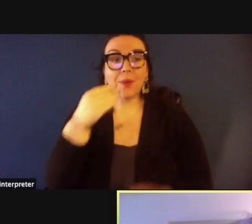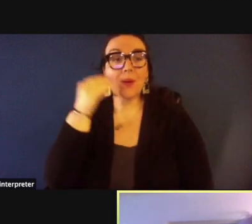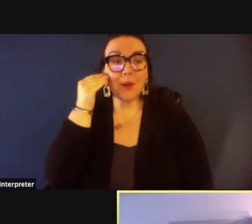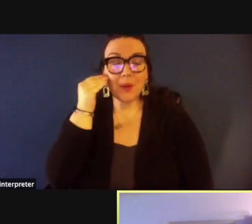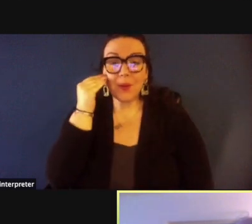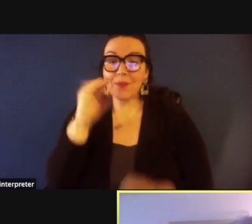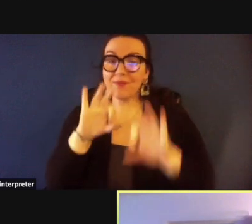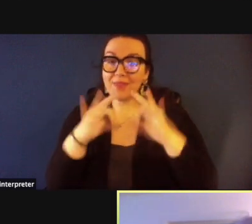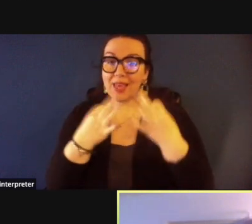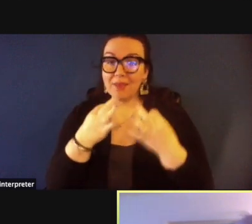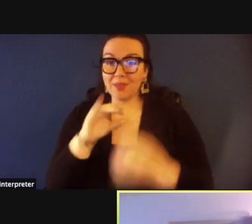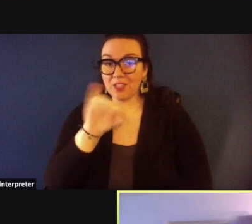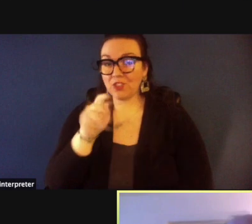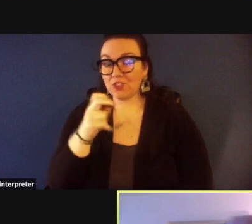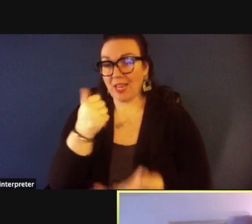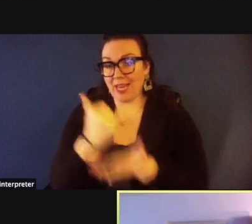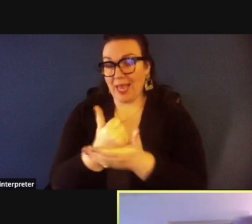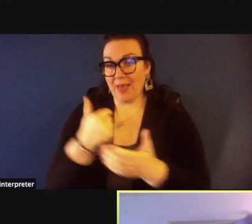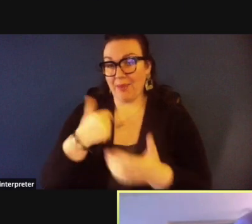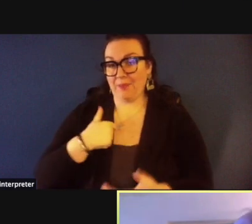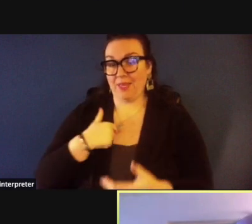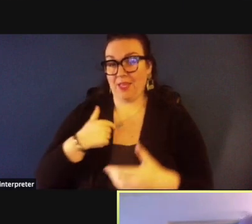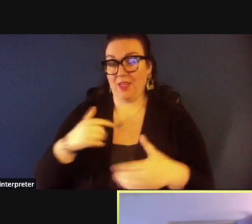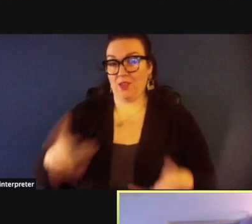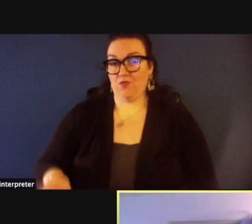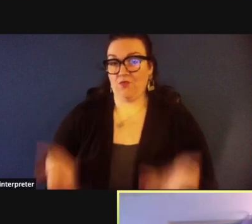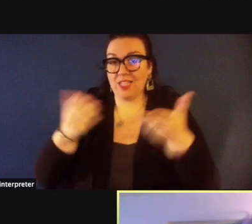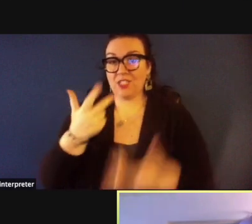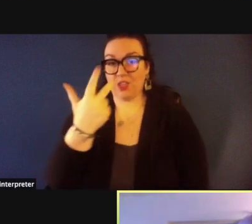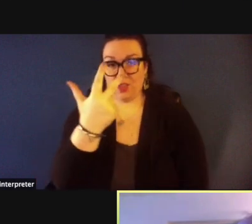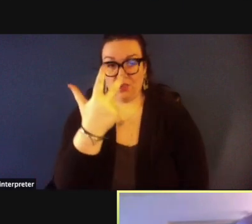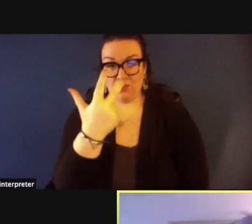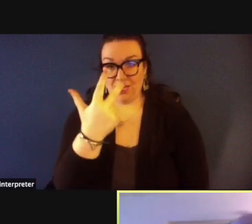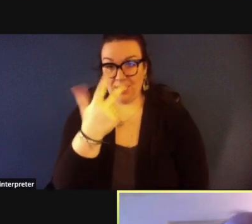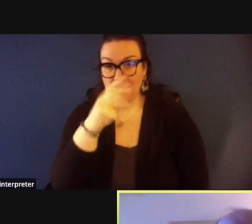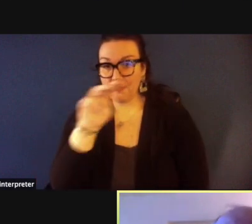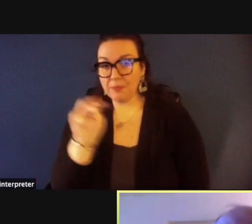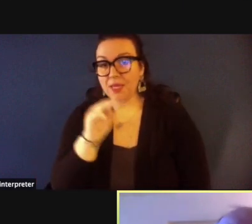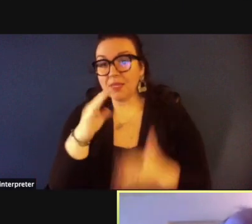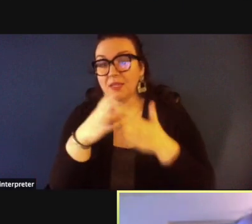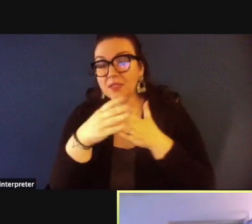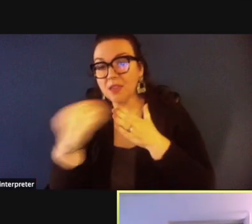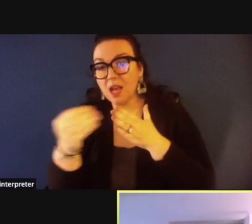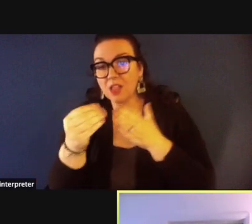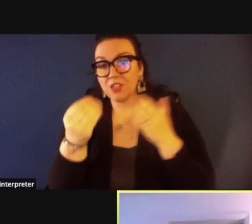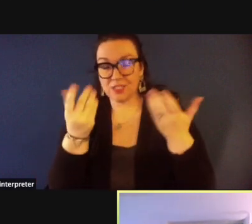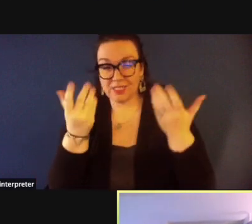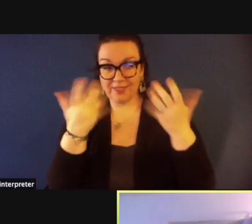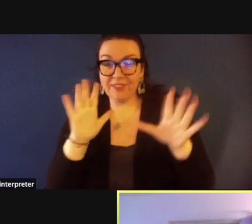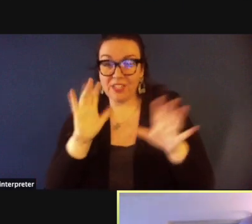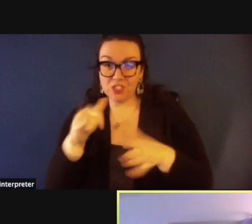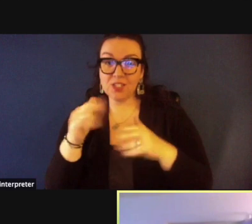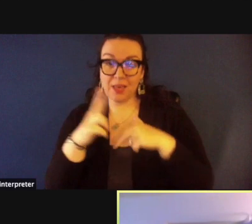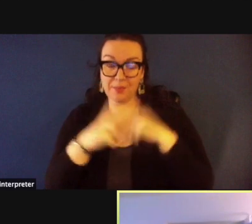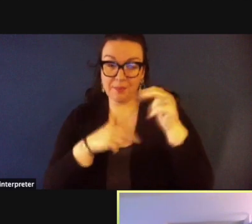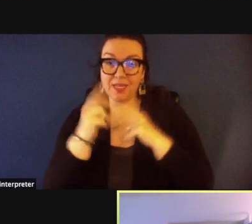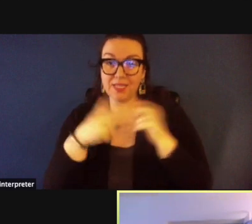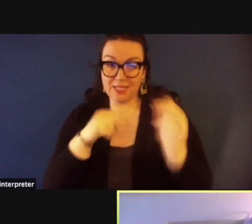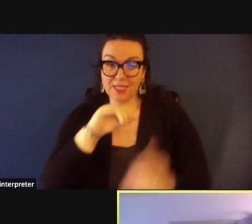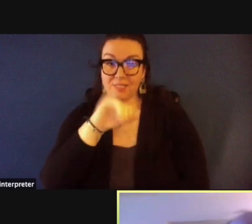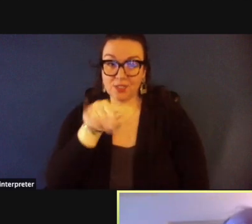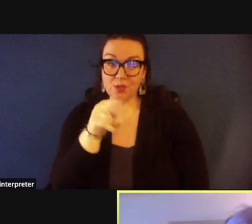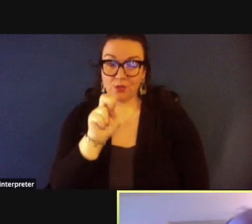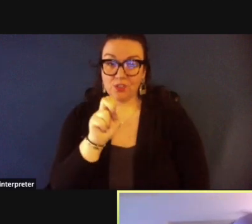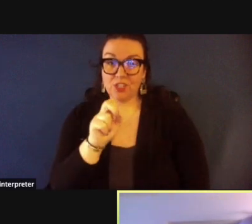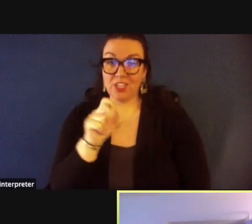raise three thousand three mixed three thousand three million dollars to complete that building so jane uh